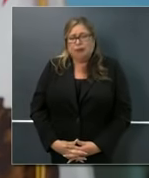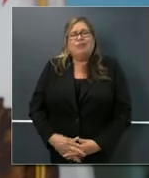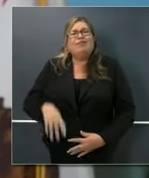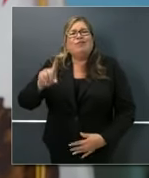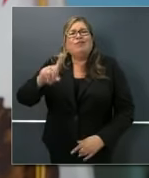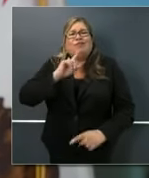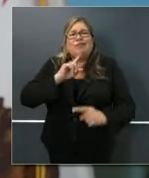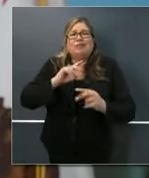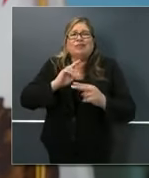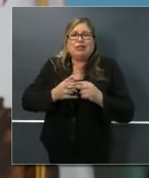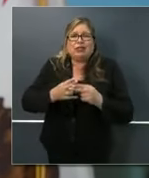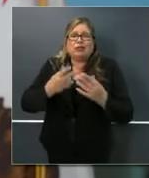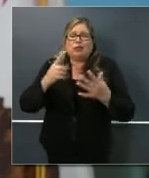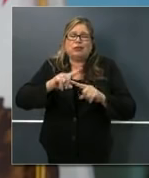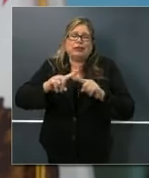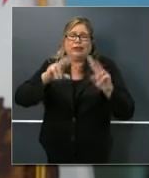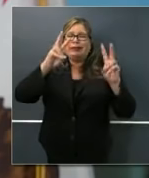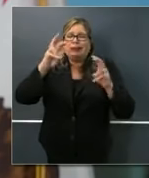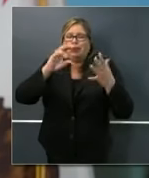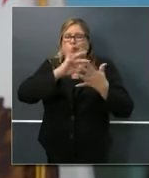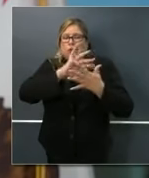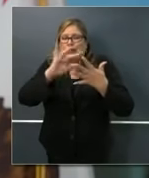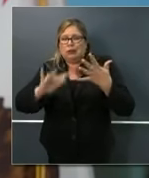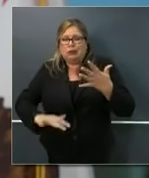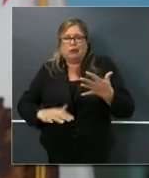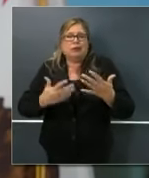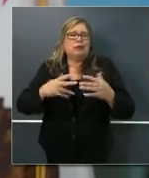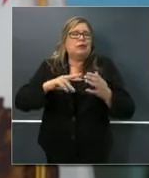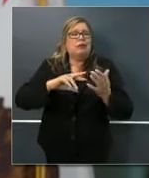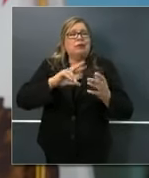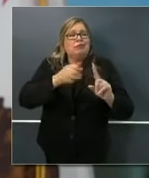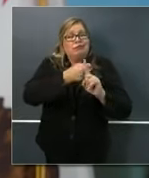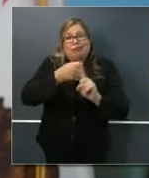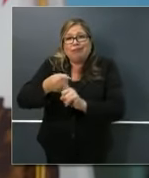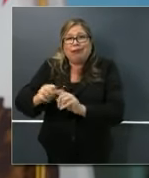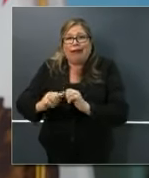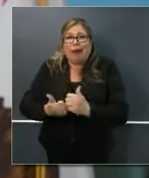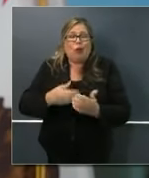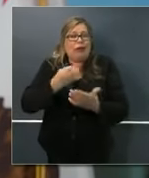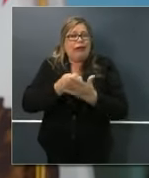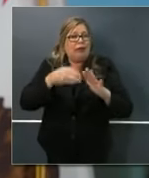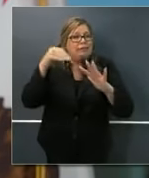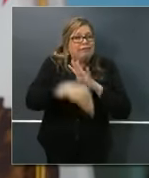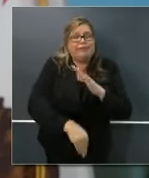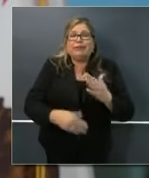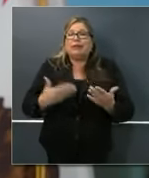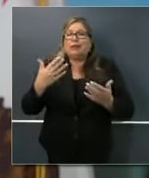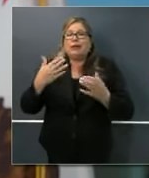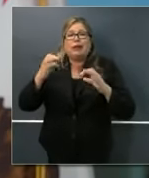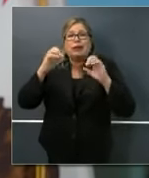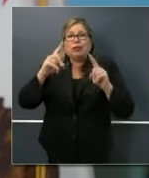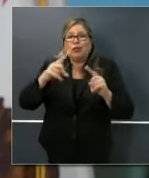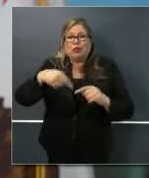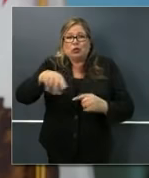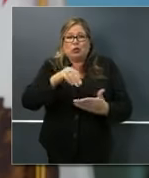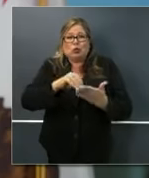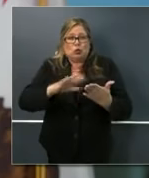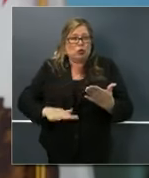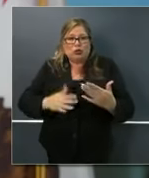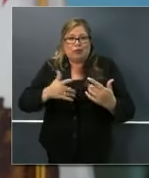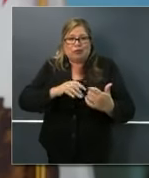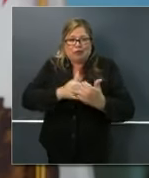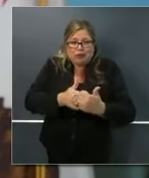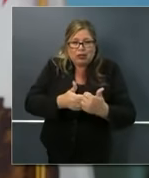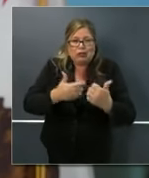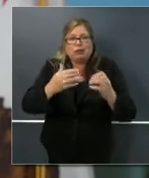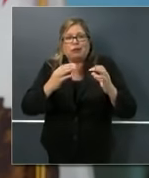other unrelated health issues, students losing access to education. And at the same time, you've also talked a lot about the goal of the order, you know,